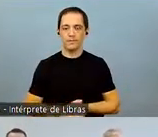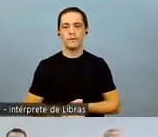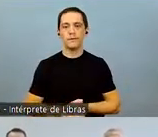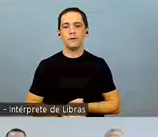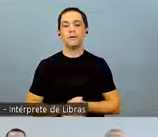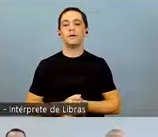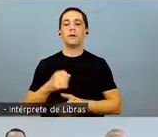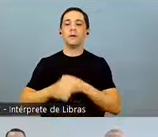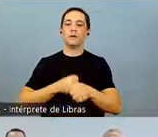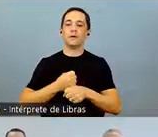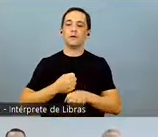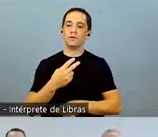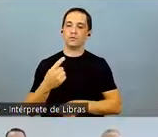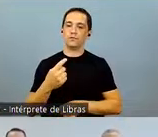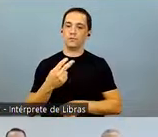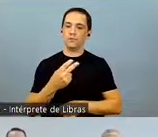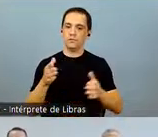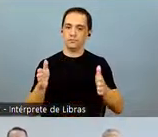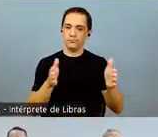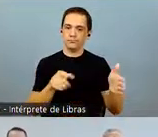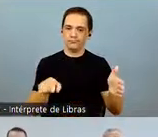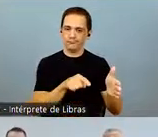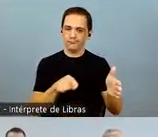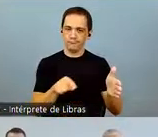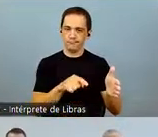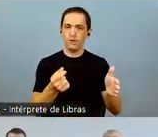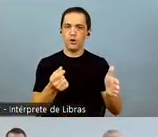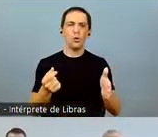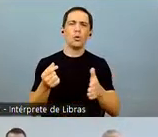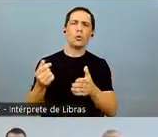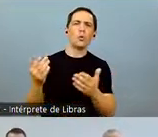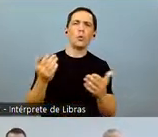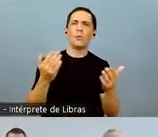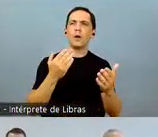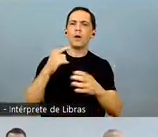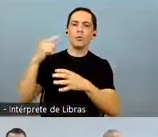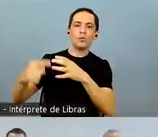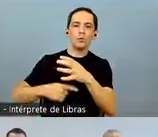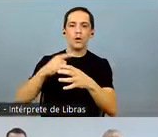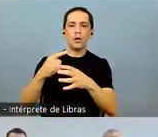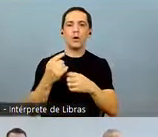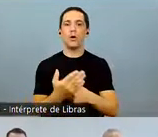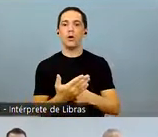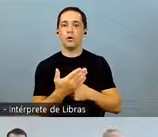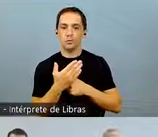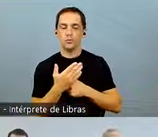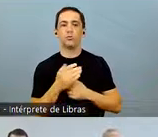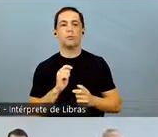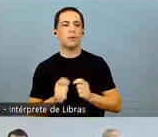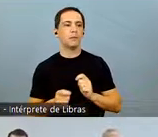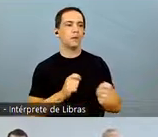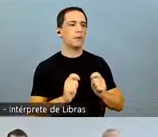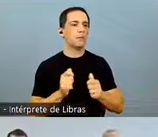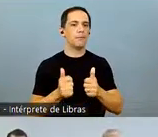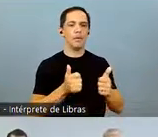made advances in our hedge position for the 2021 crop year, reaching international price